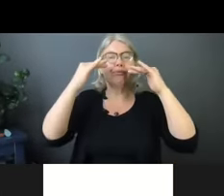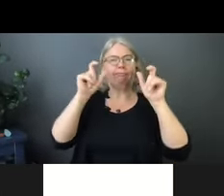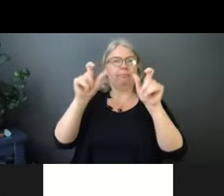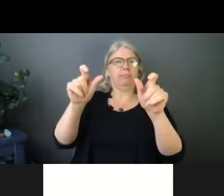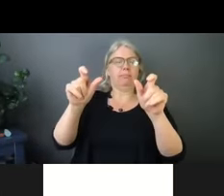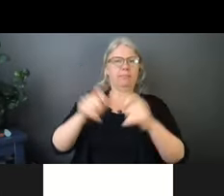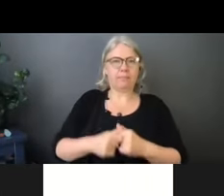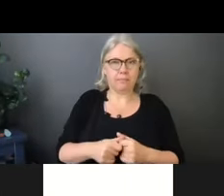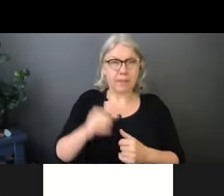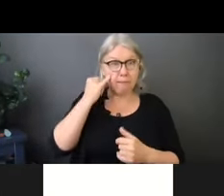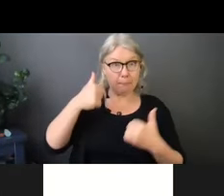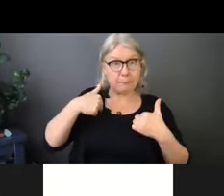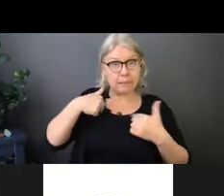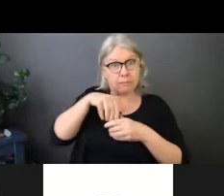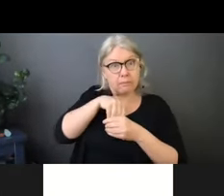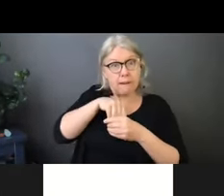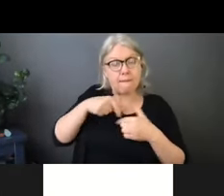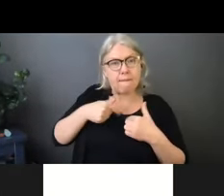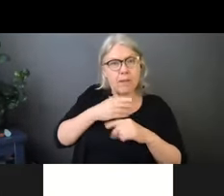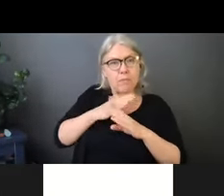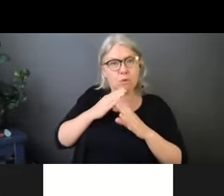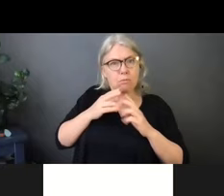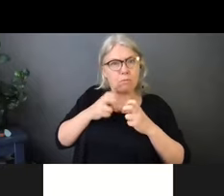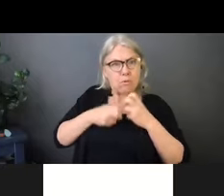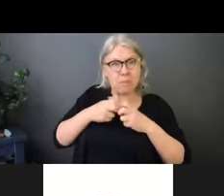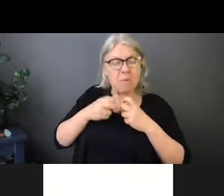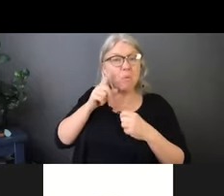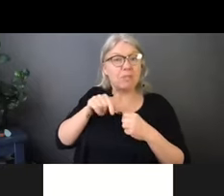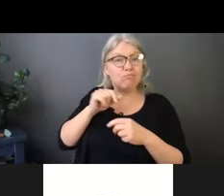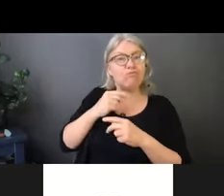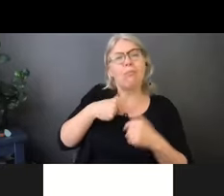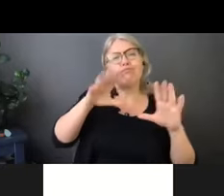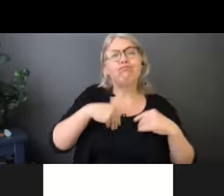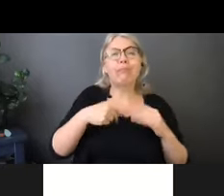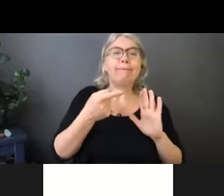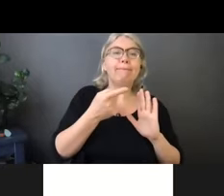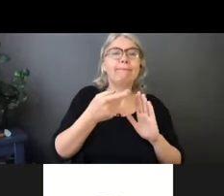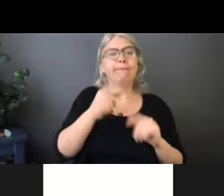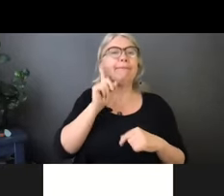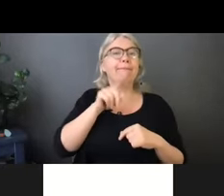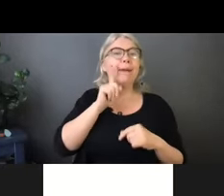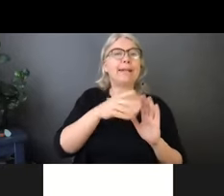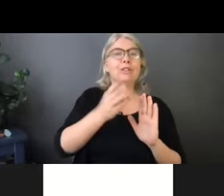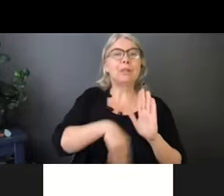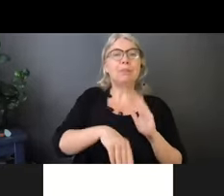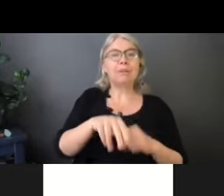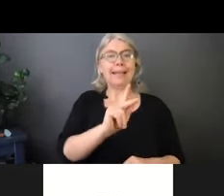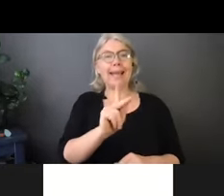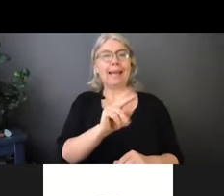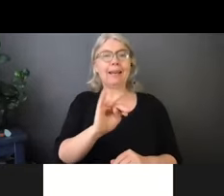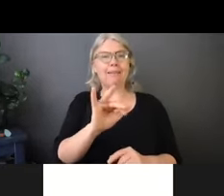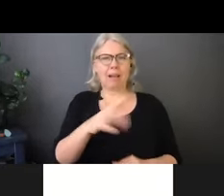immunocompromised, be, um, looking at a knockoff type of mask. I would be asking why the person is using a